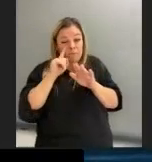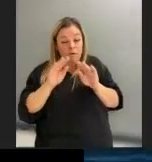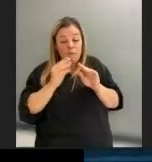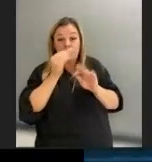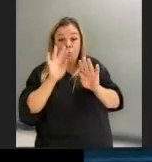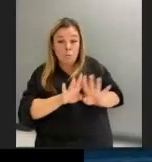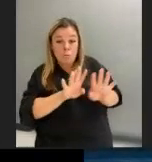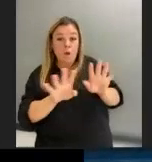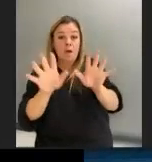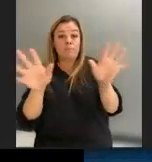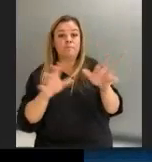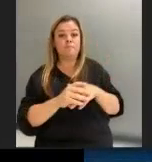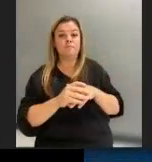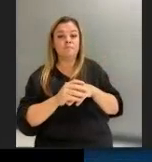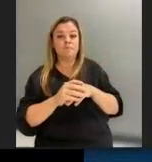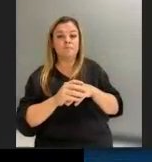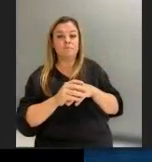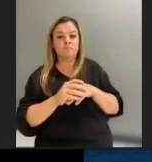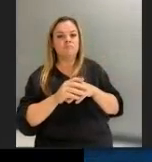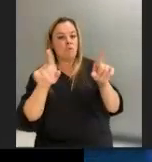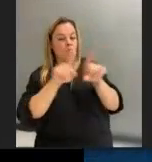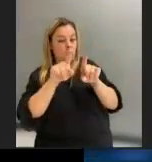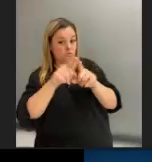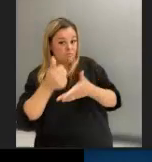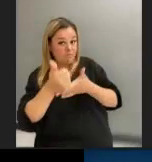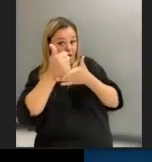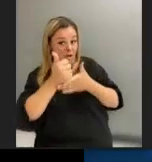They also help our planet breathe.